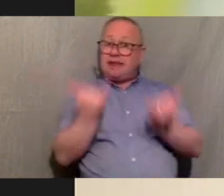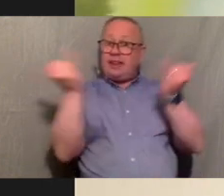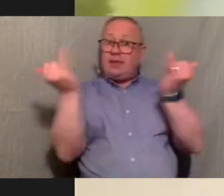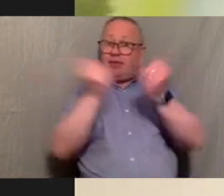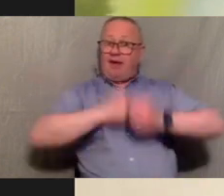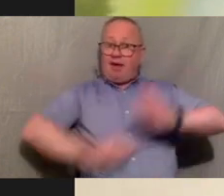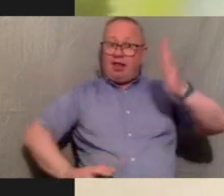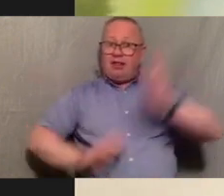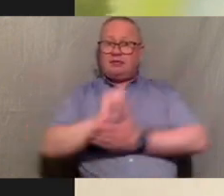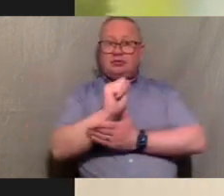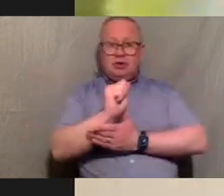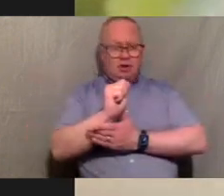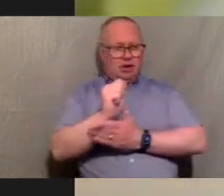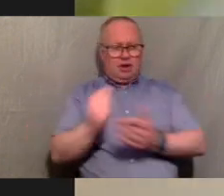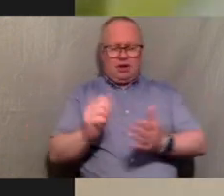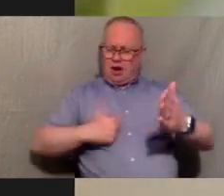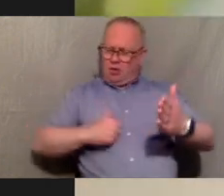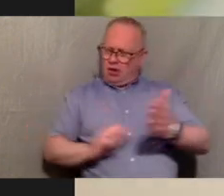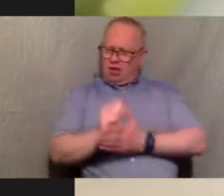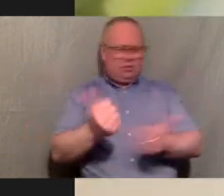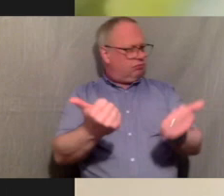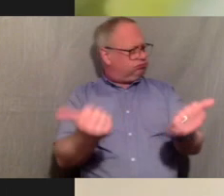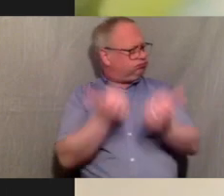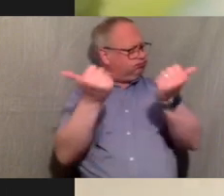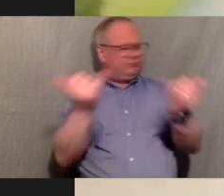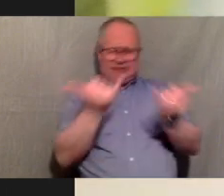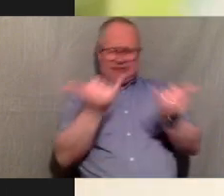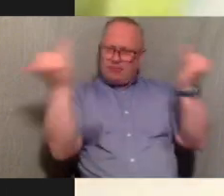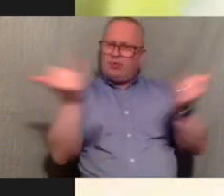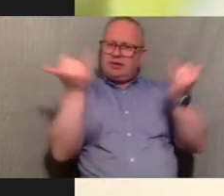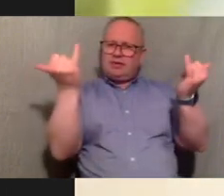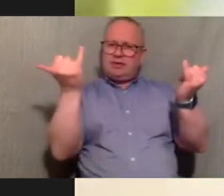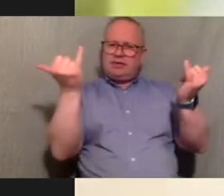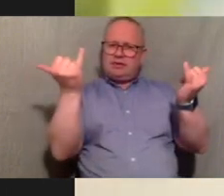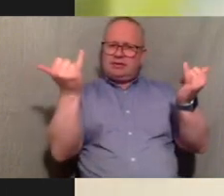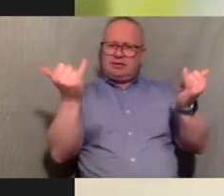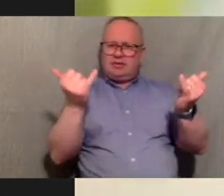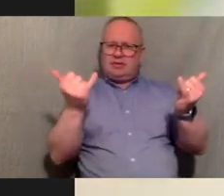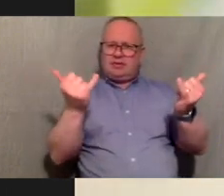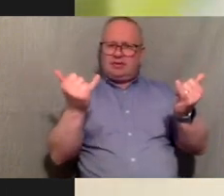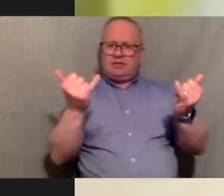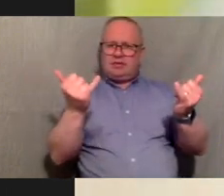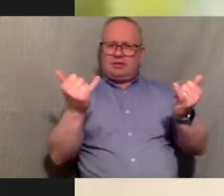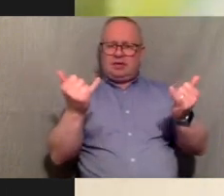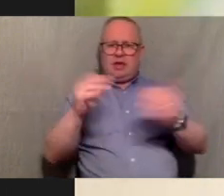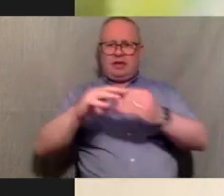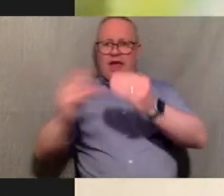can bring here okay here so we want to celebrate the black culture and the African community by